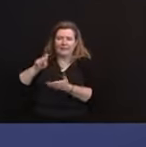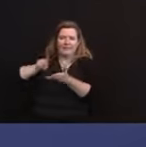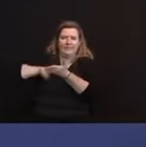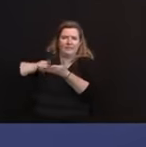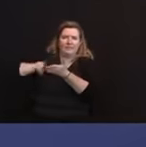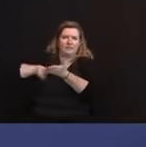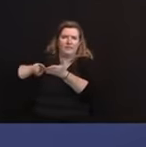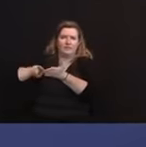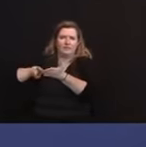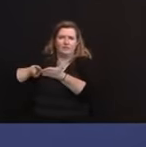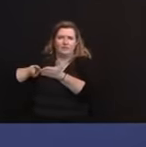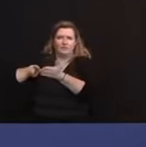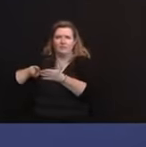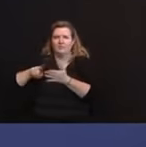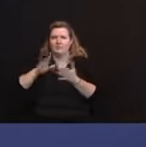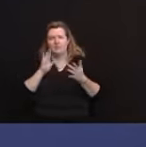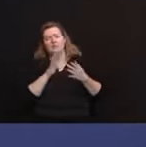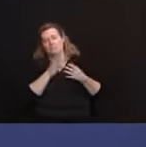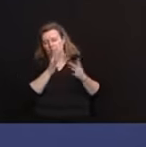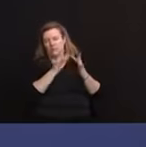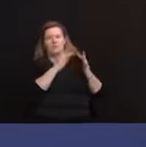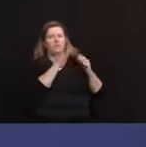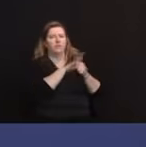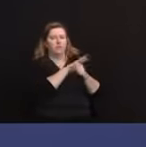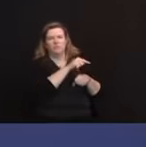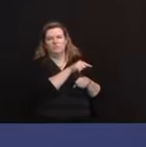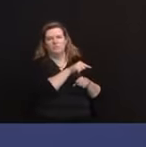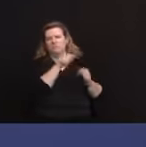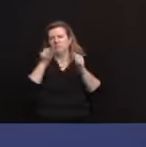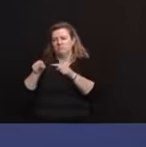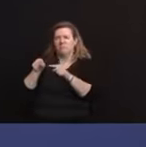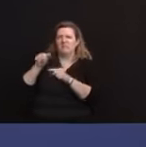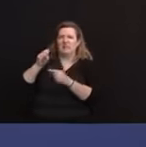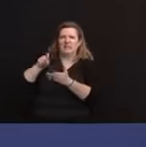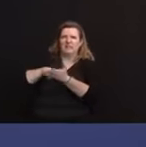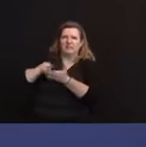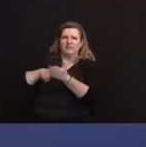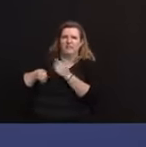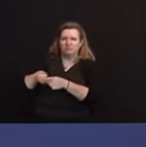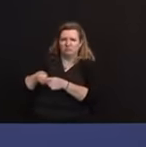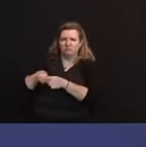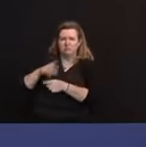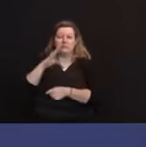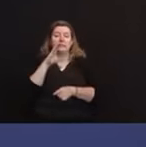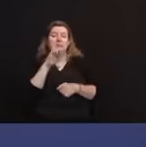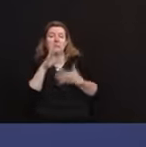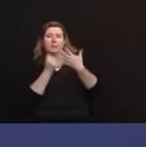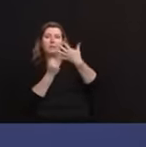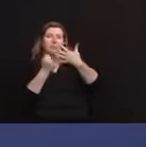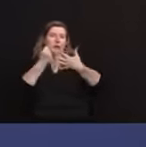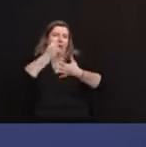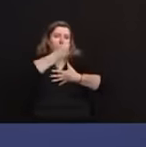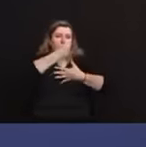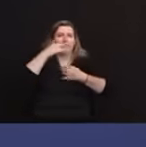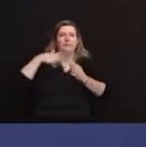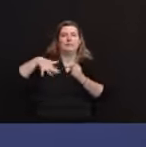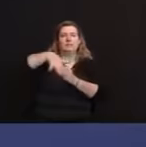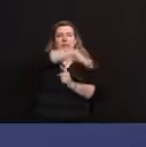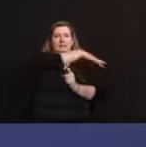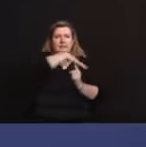CDC priority setting where you look at the immediate household first.